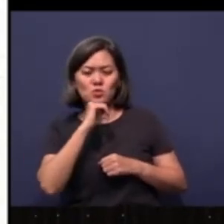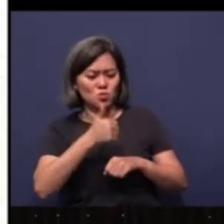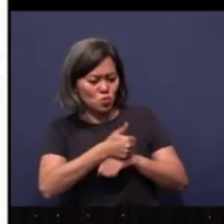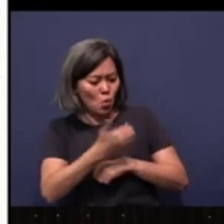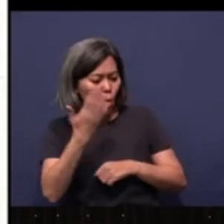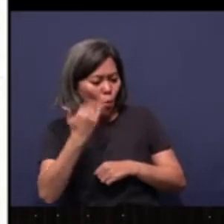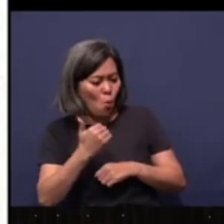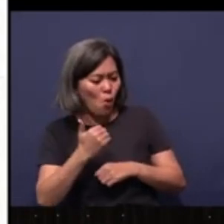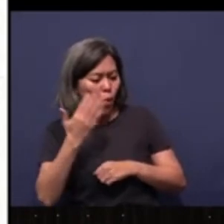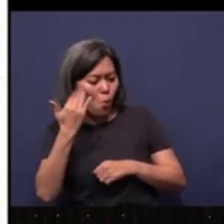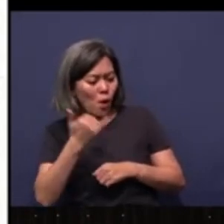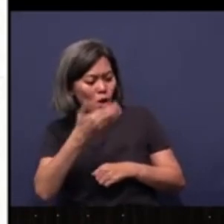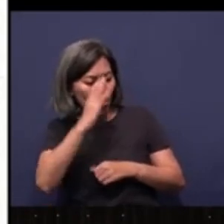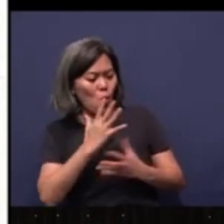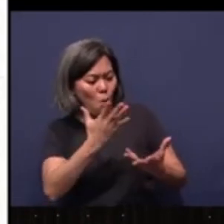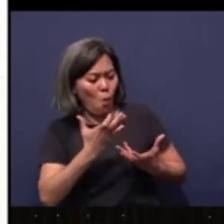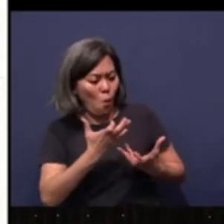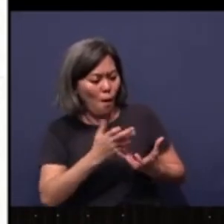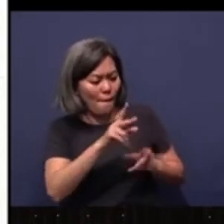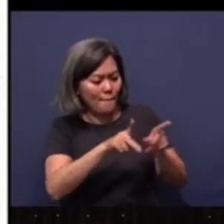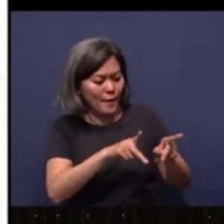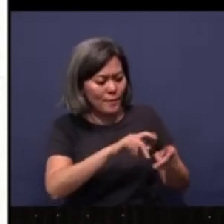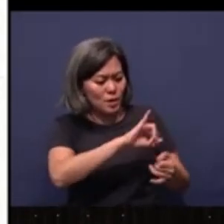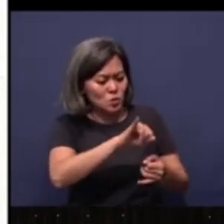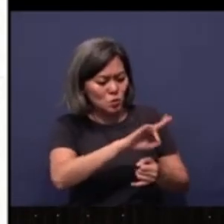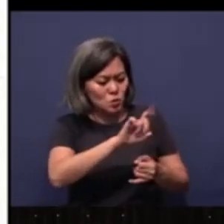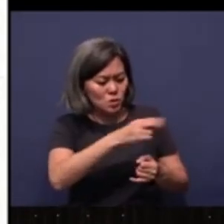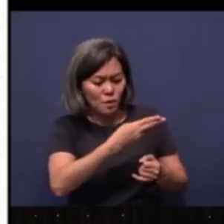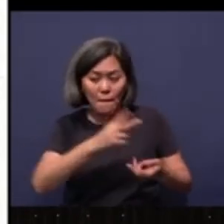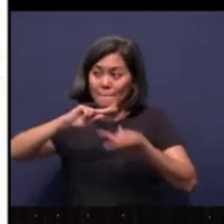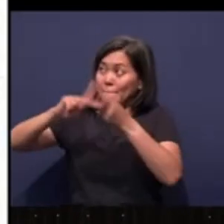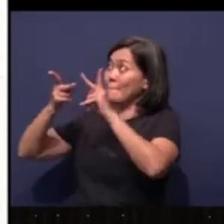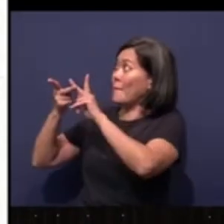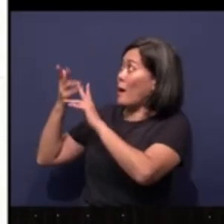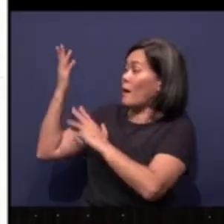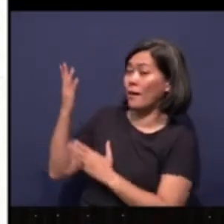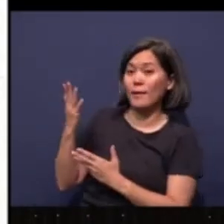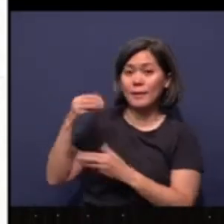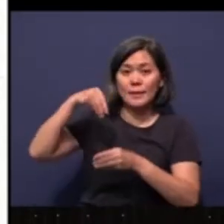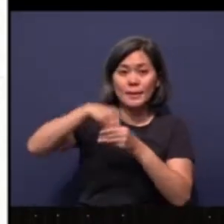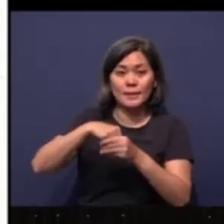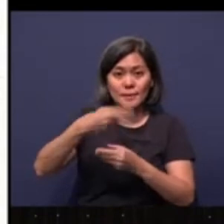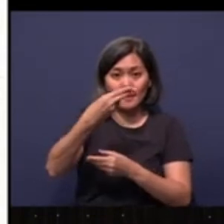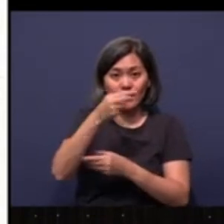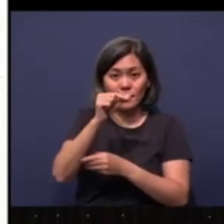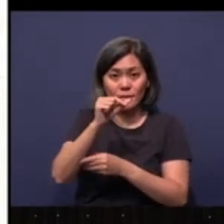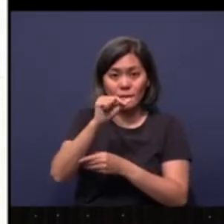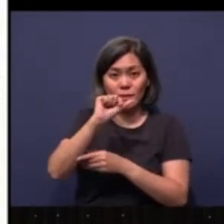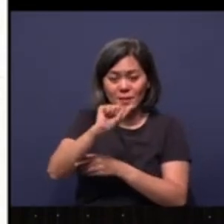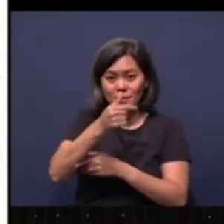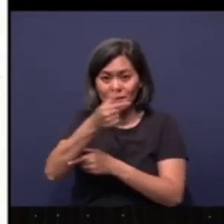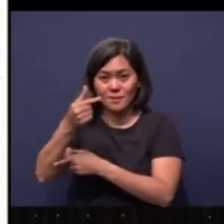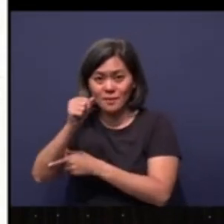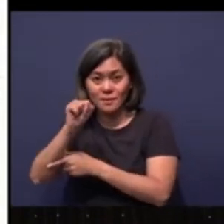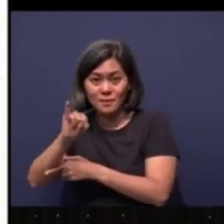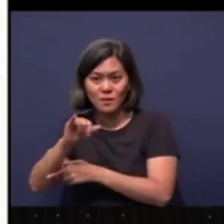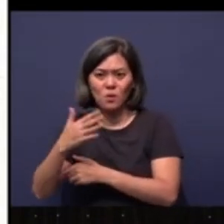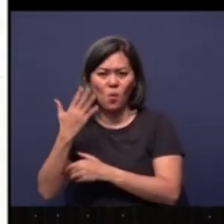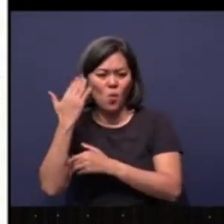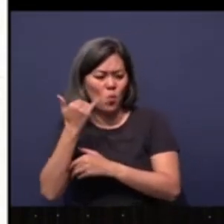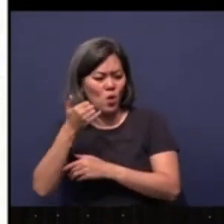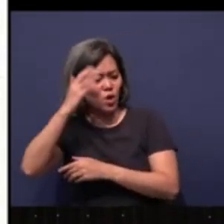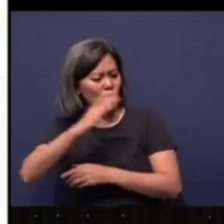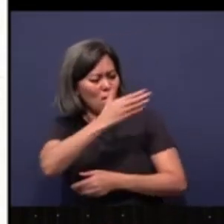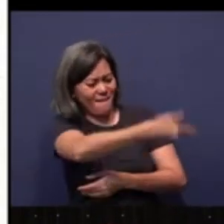God want the people of Judah to partner with him in this book of Haggai? Why would God invite the people of Jerusalem